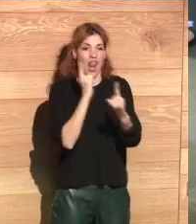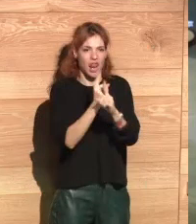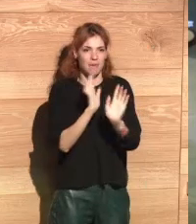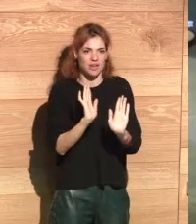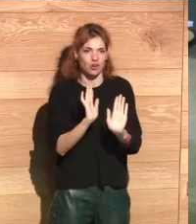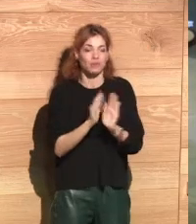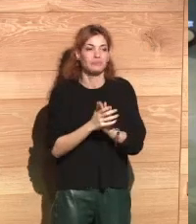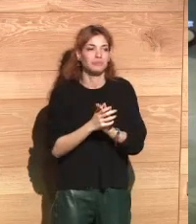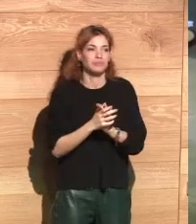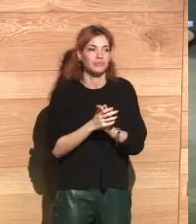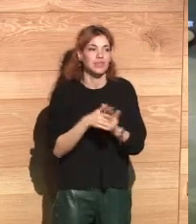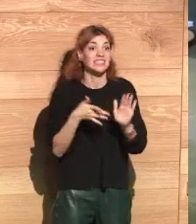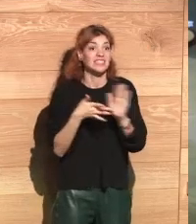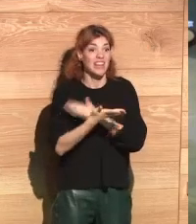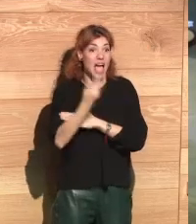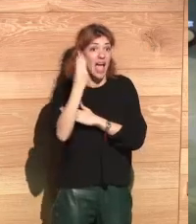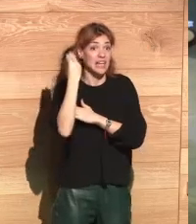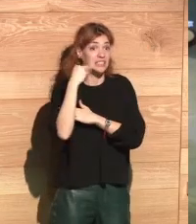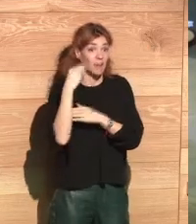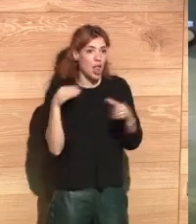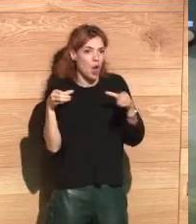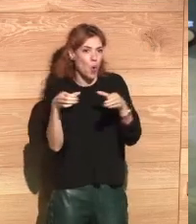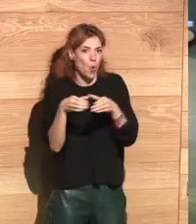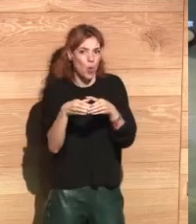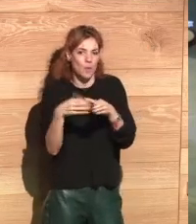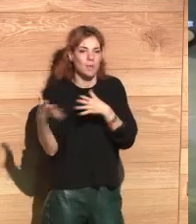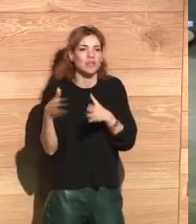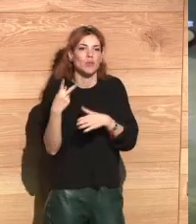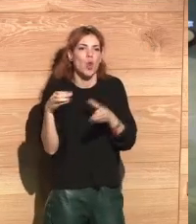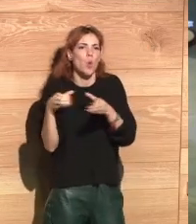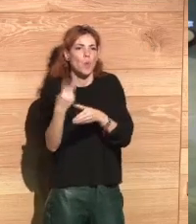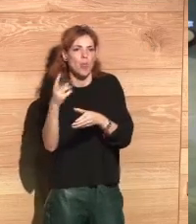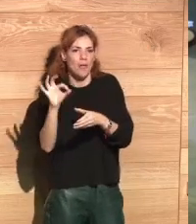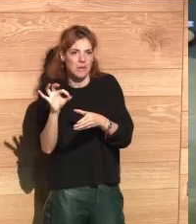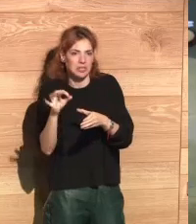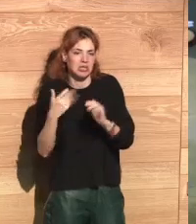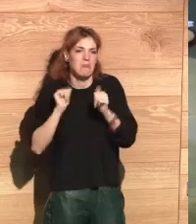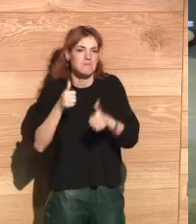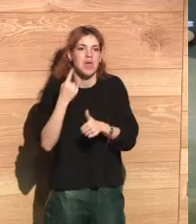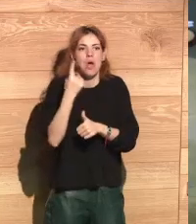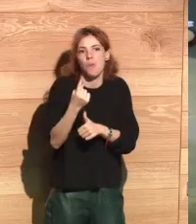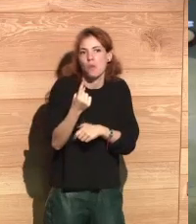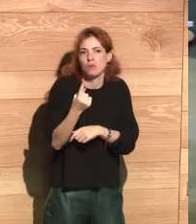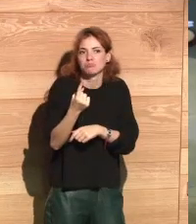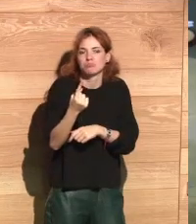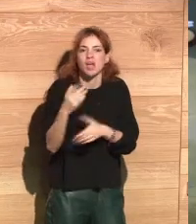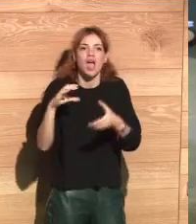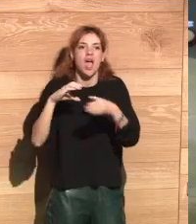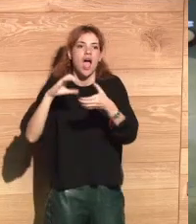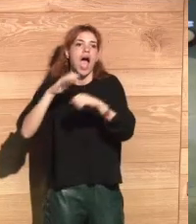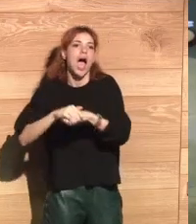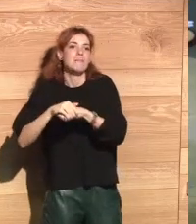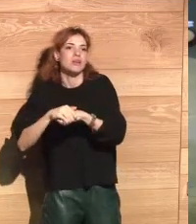respect our own privacy, they have developed obfuscation practices, which is